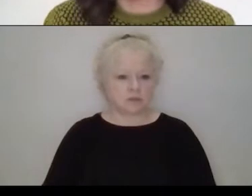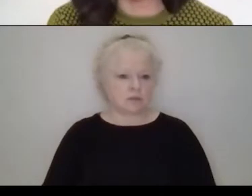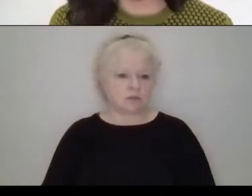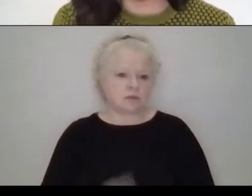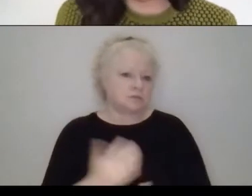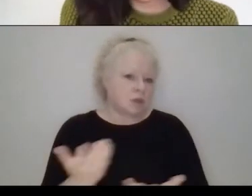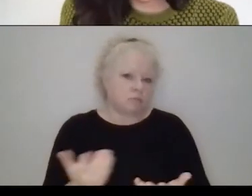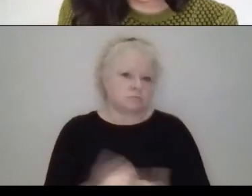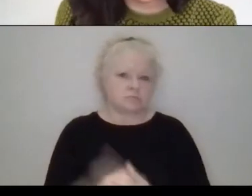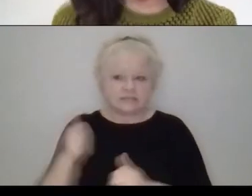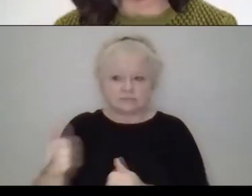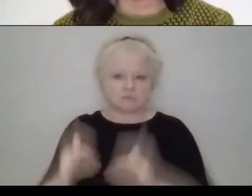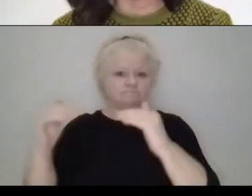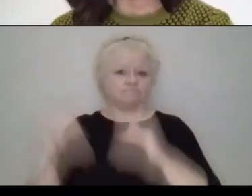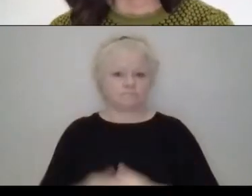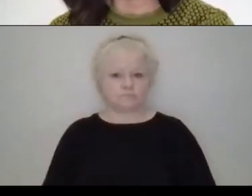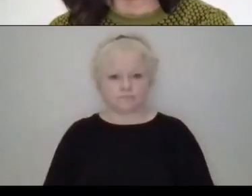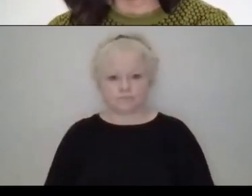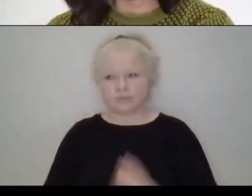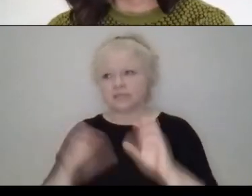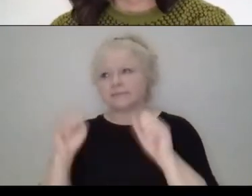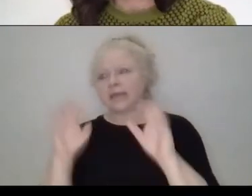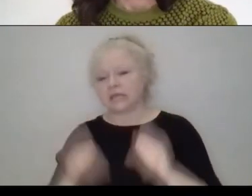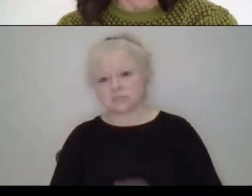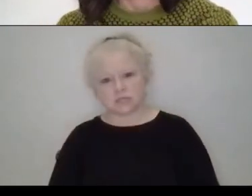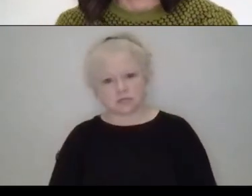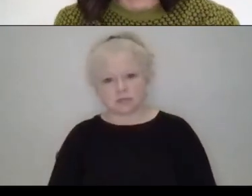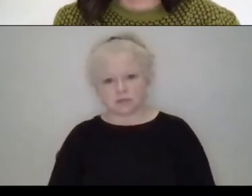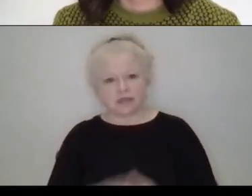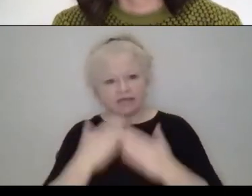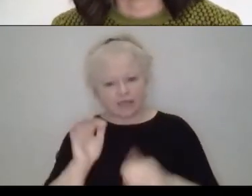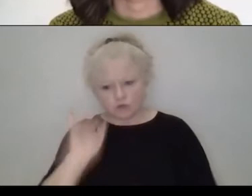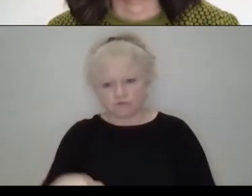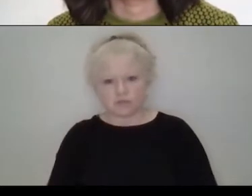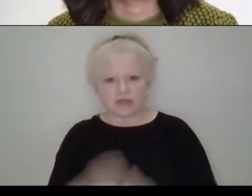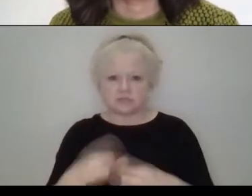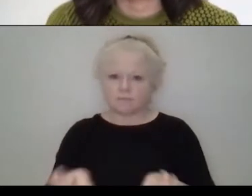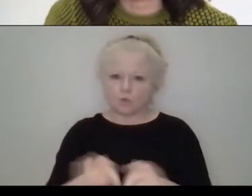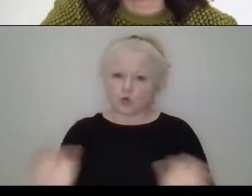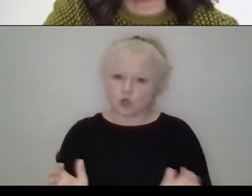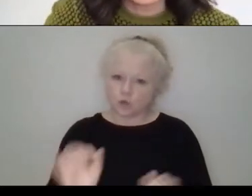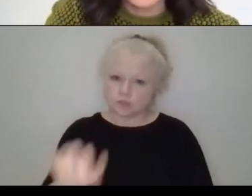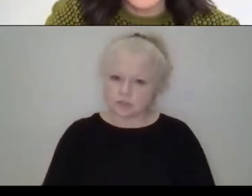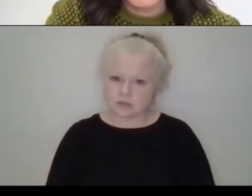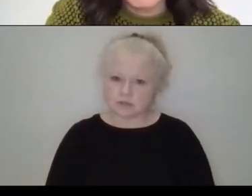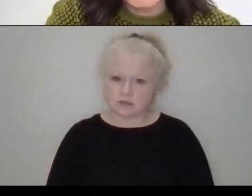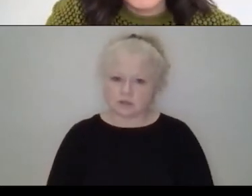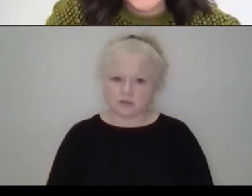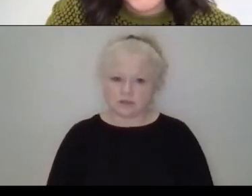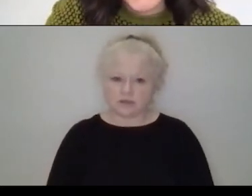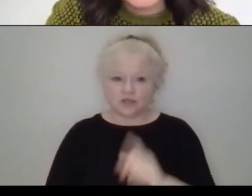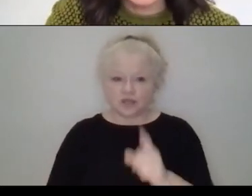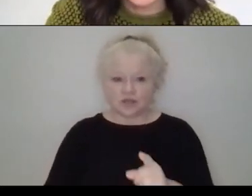departments of video. That, that's, that's amazing. And, and we thank you for that, for encouraging that. Look, Marisol is celebrating